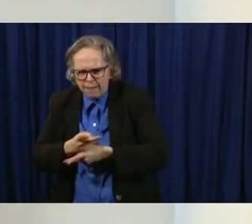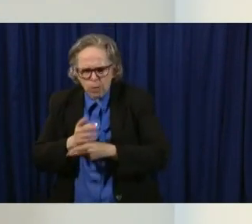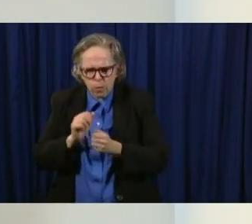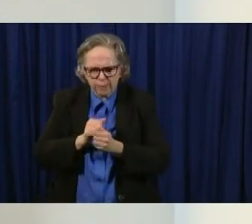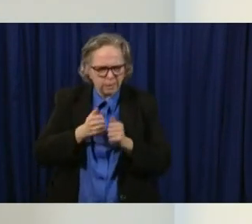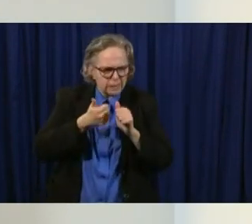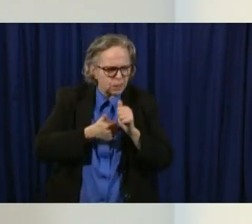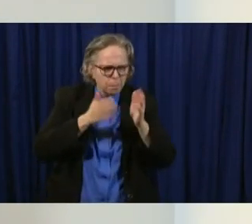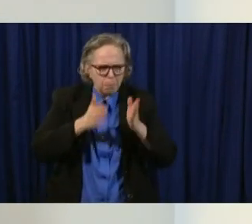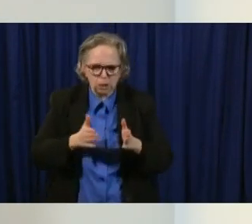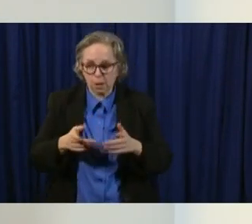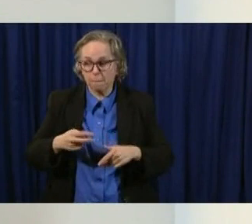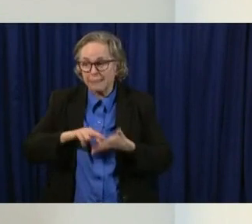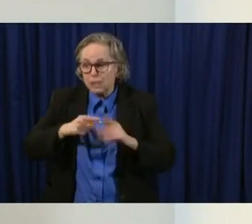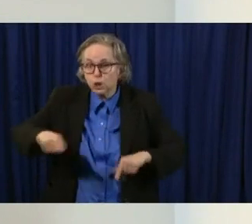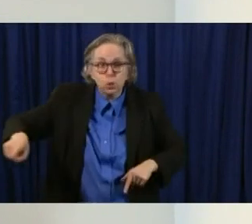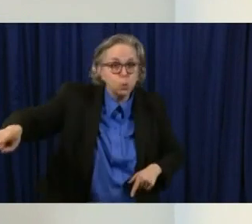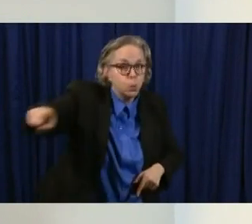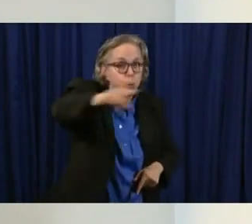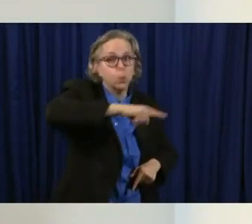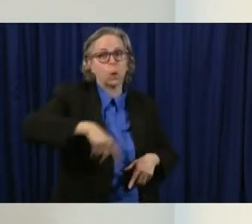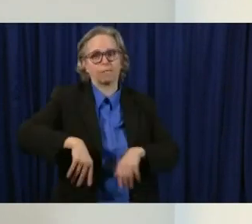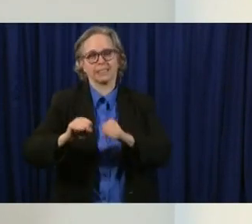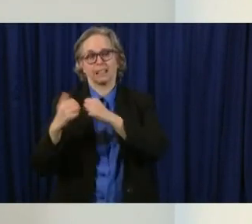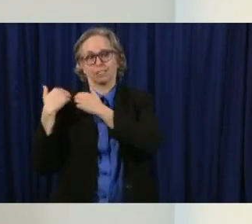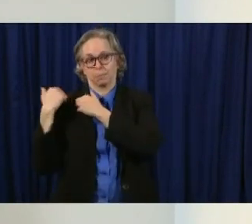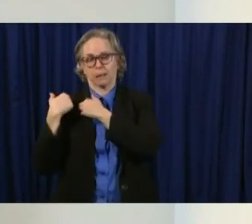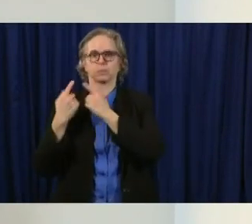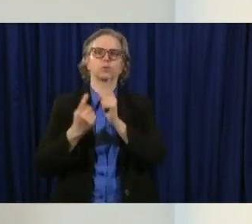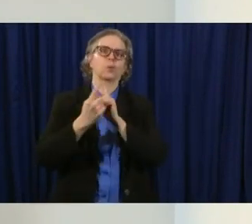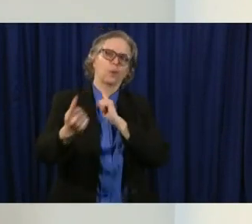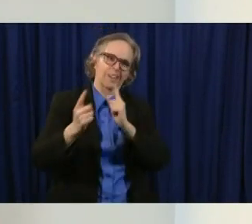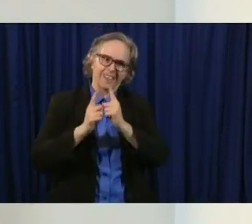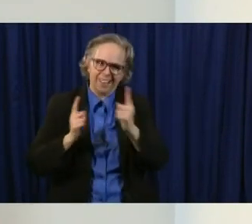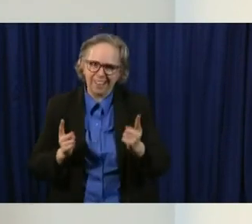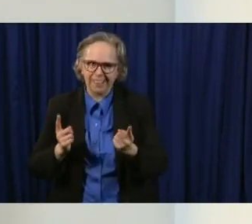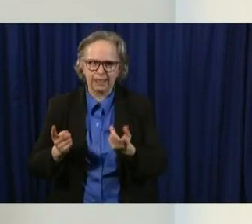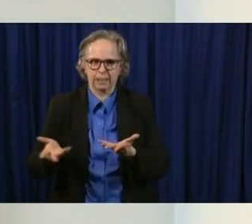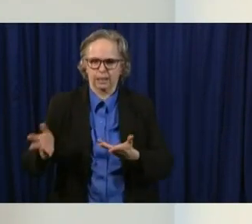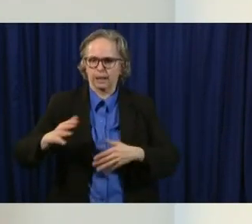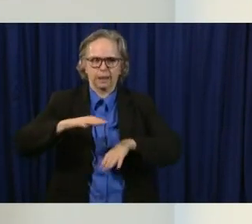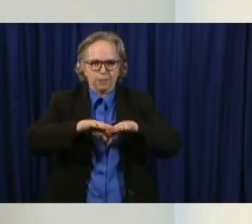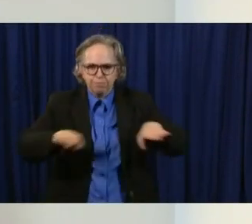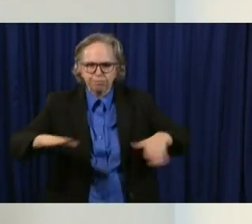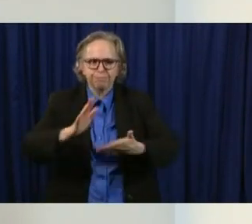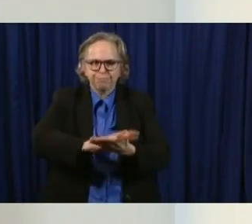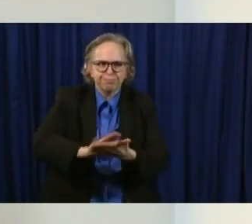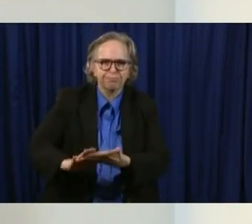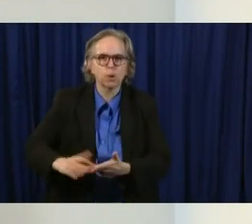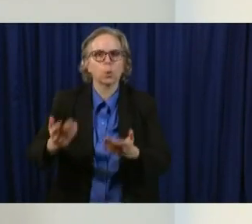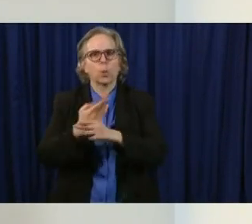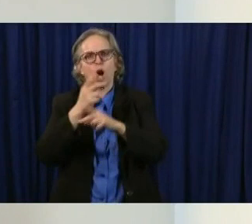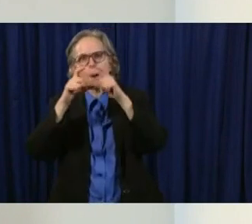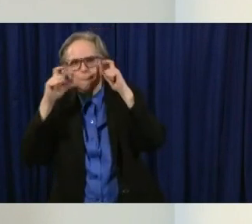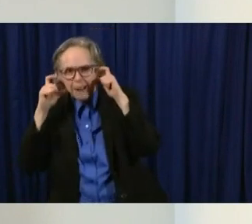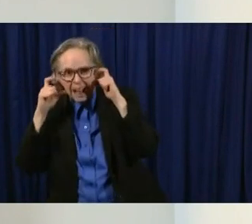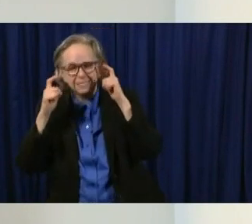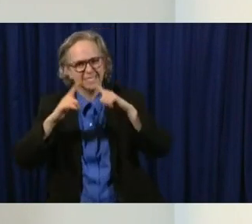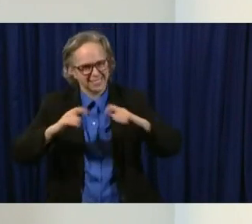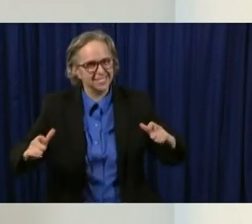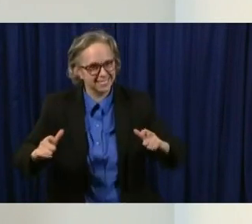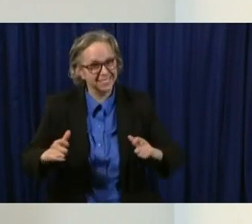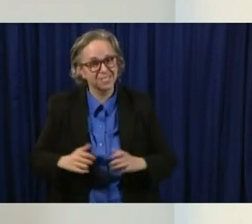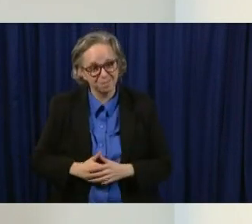do what we've always been doing on social distancing, disinfecting and wearing masks and, um, to keep this coronavirus